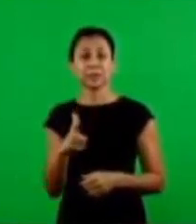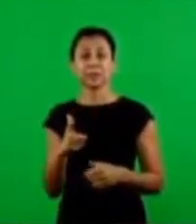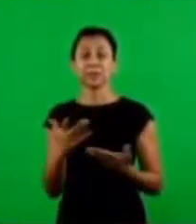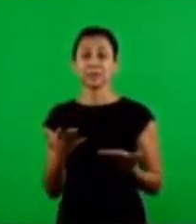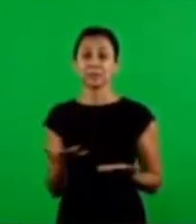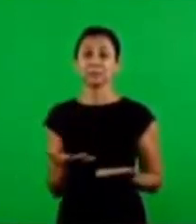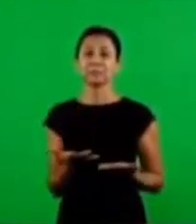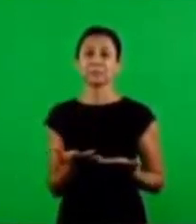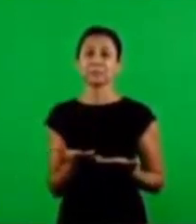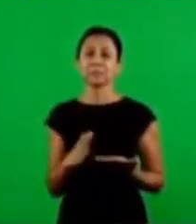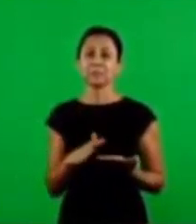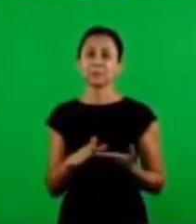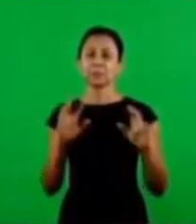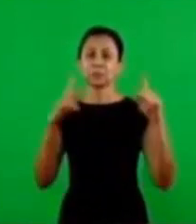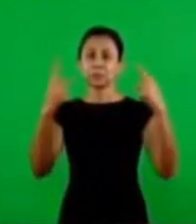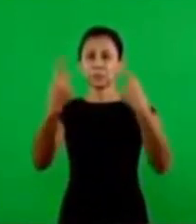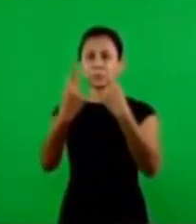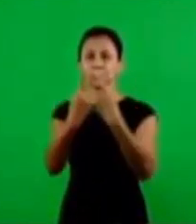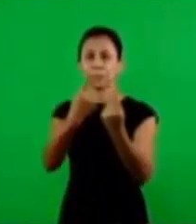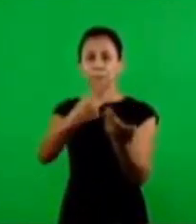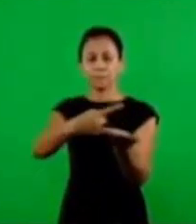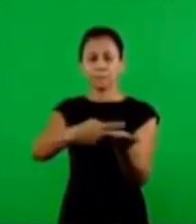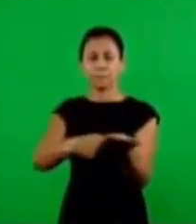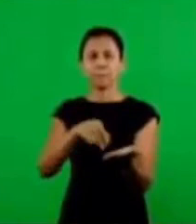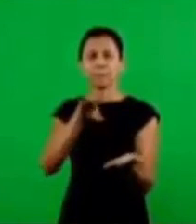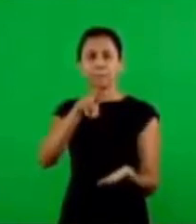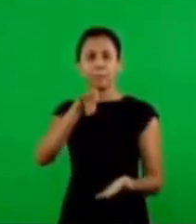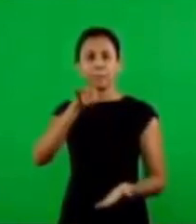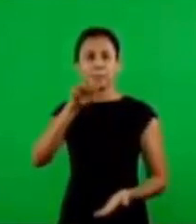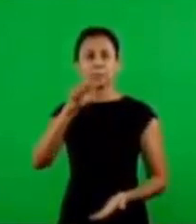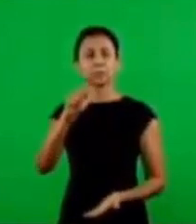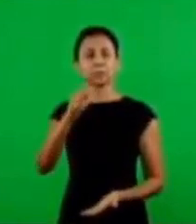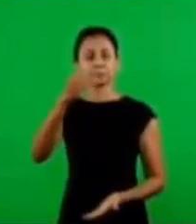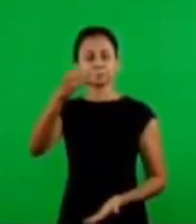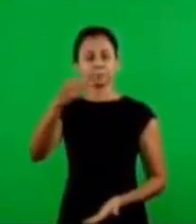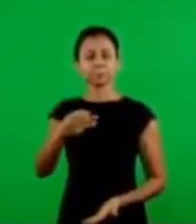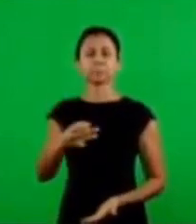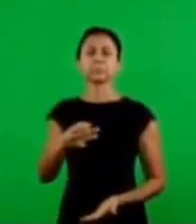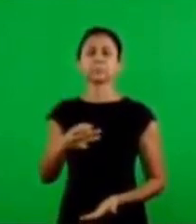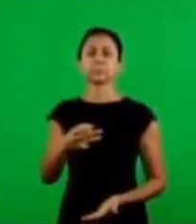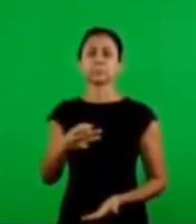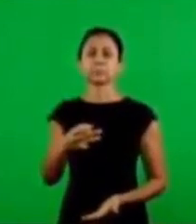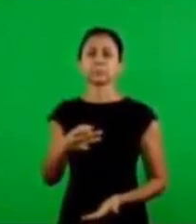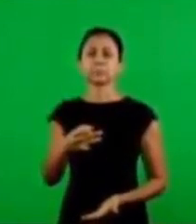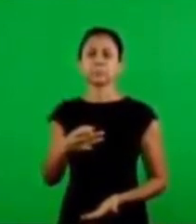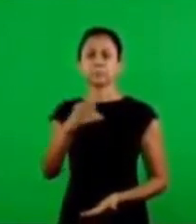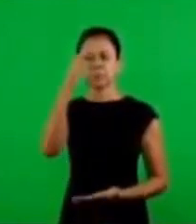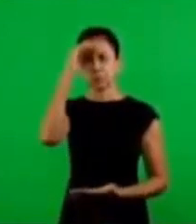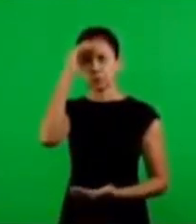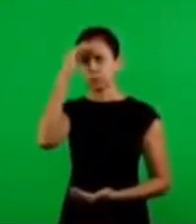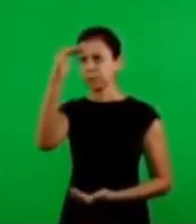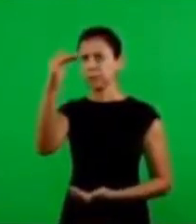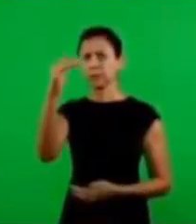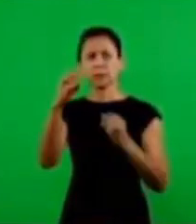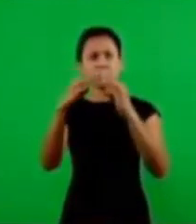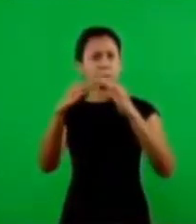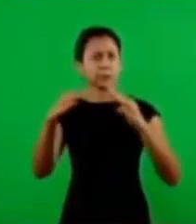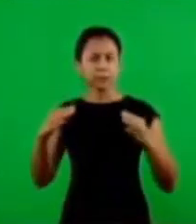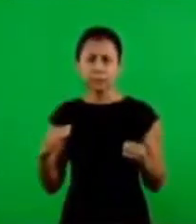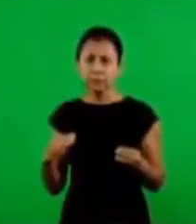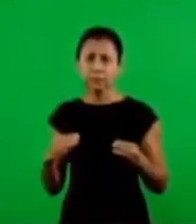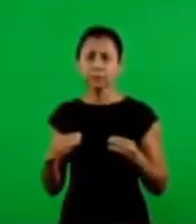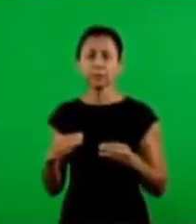when the presbyter sets up a date the others are supposed to